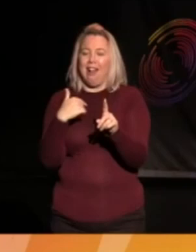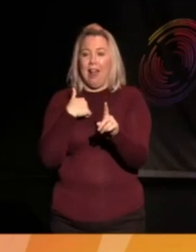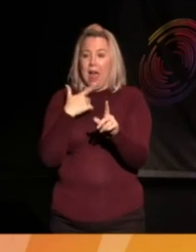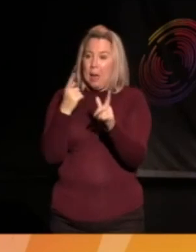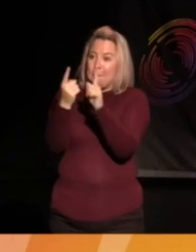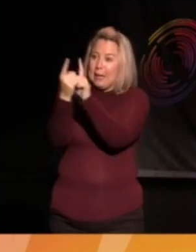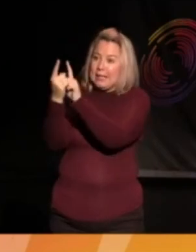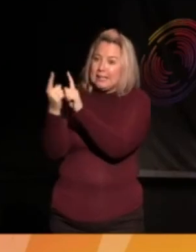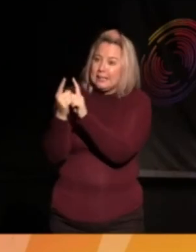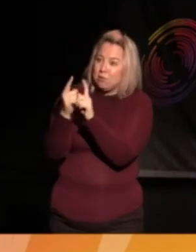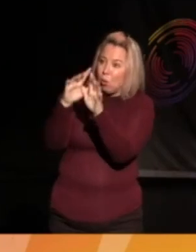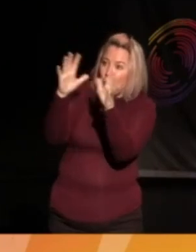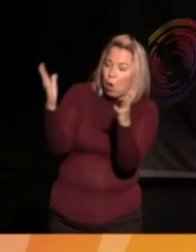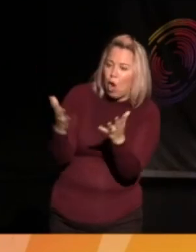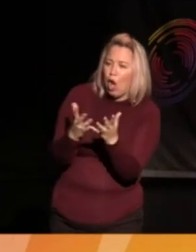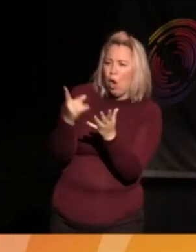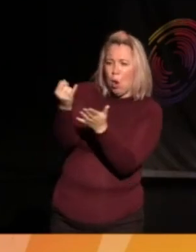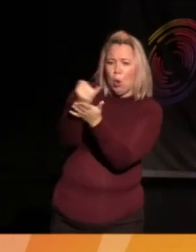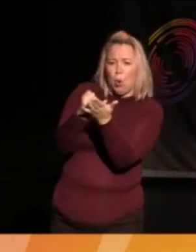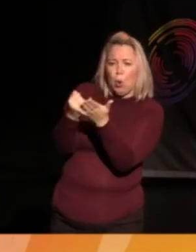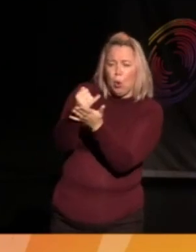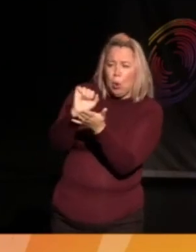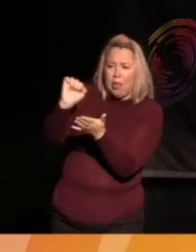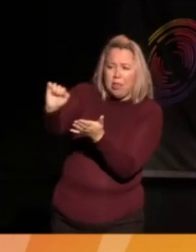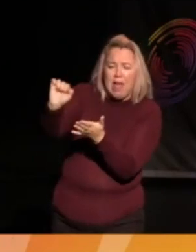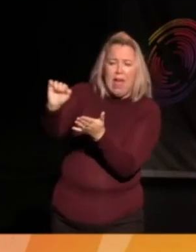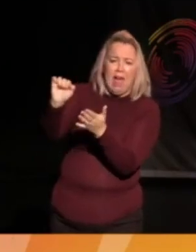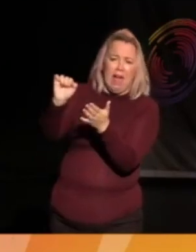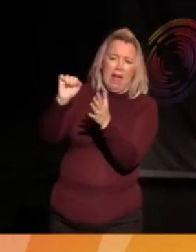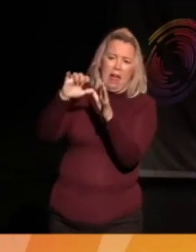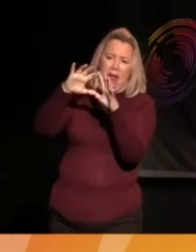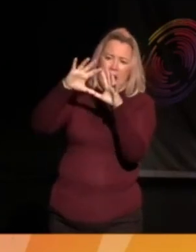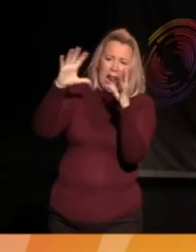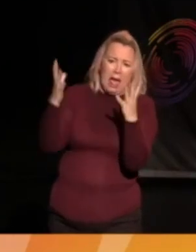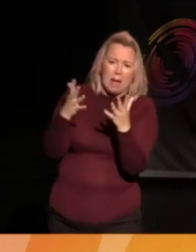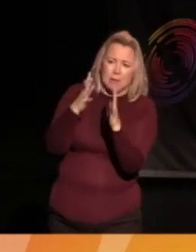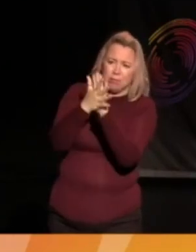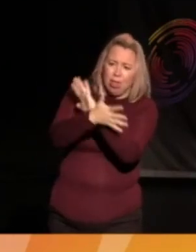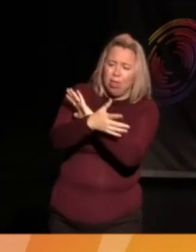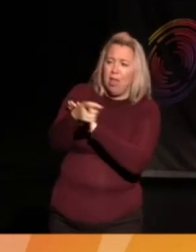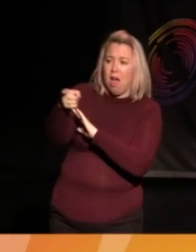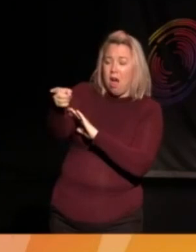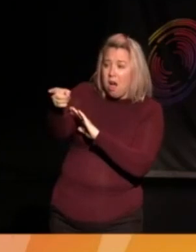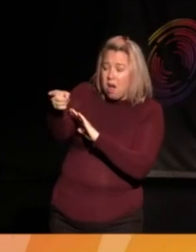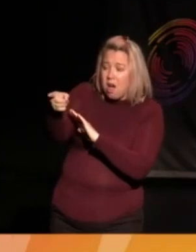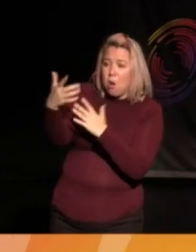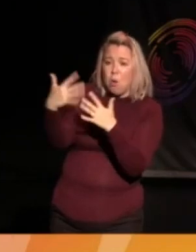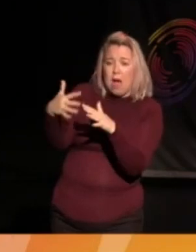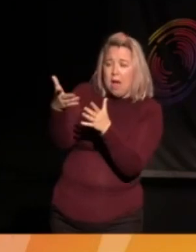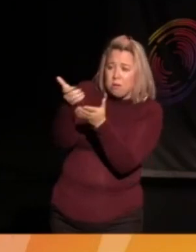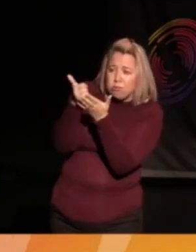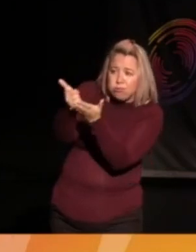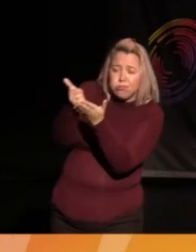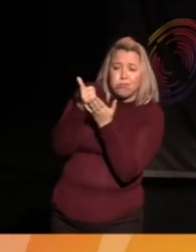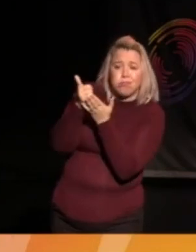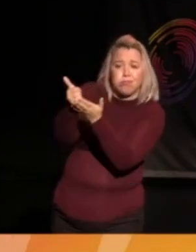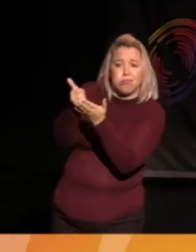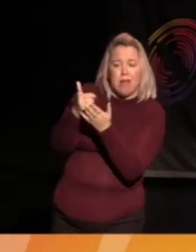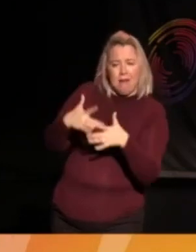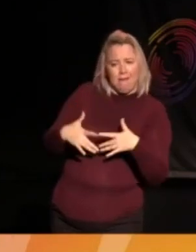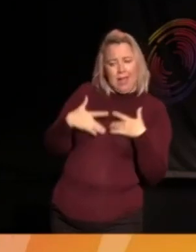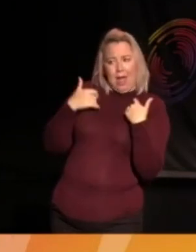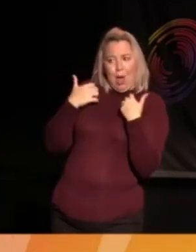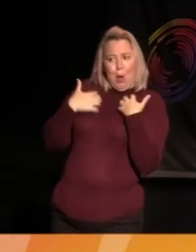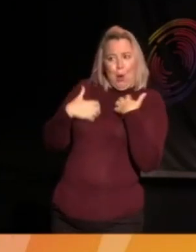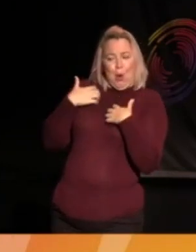world who obviously are in much worse circumstances dealing with the climate crisis than we are in the UK. And I think I've found a lot of my passion through supporting them and through